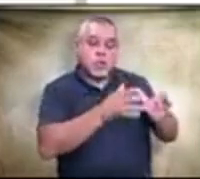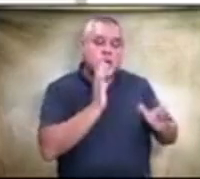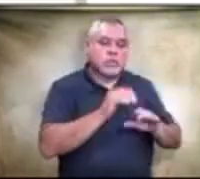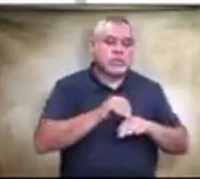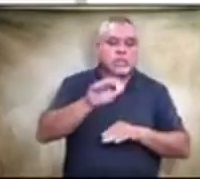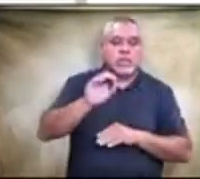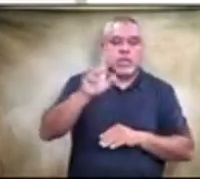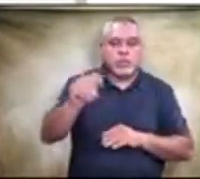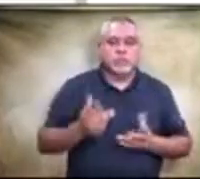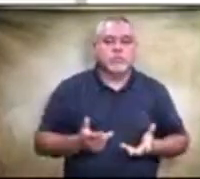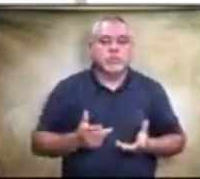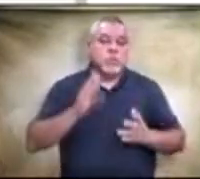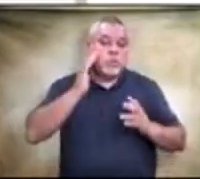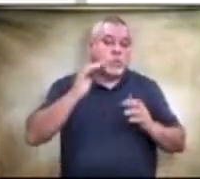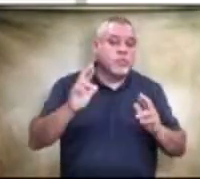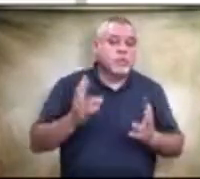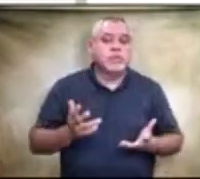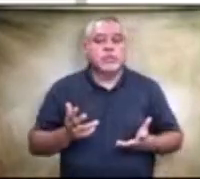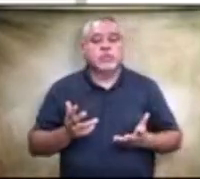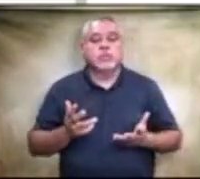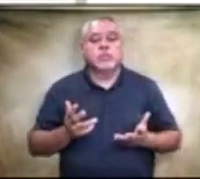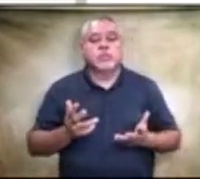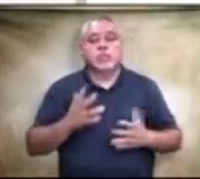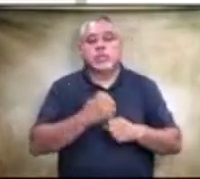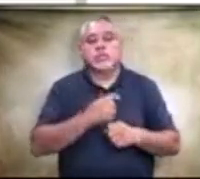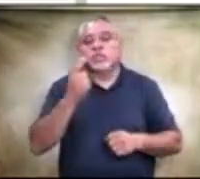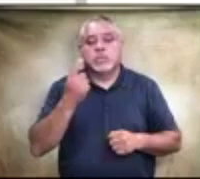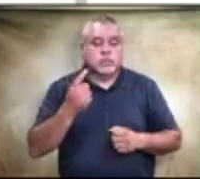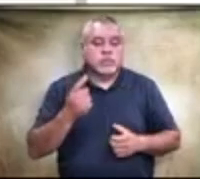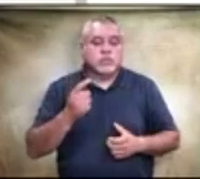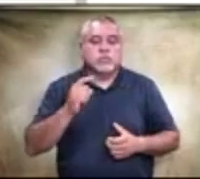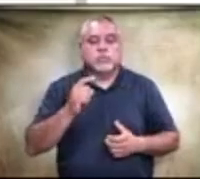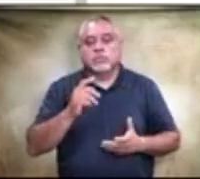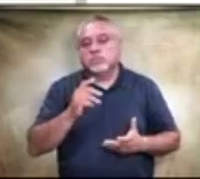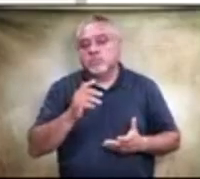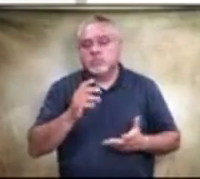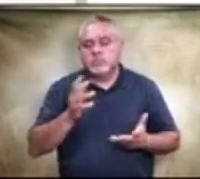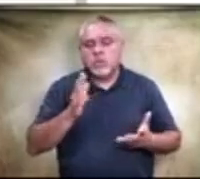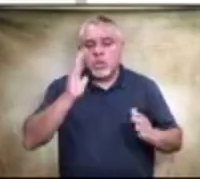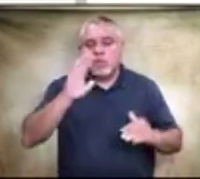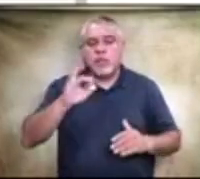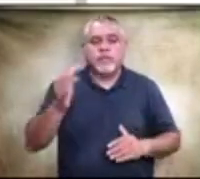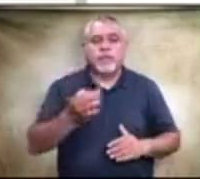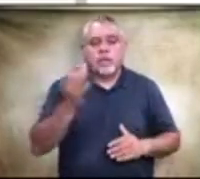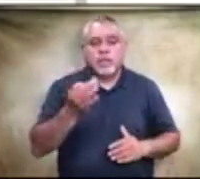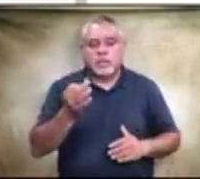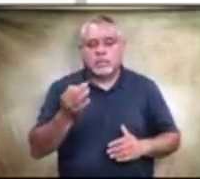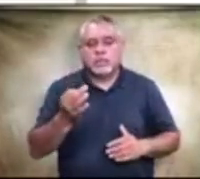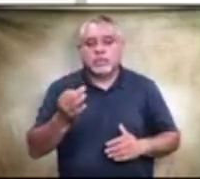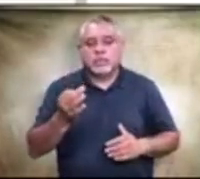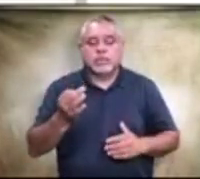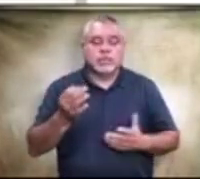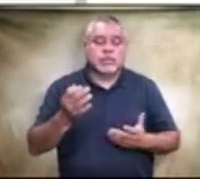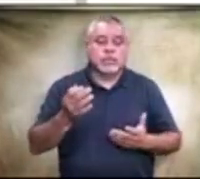hopefully we'll be able to get something out by, no, hopefully by Friday. Don't hold me to it, because I don't want to say I'm going